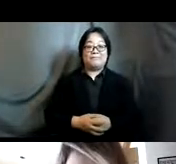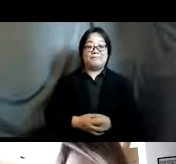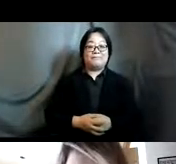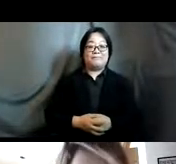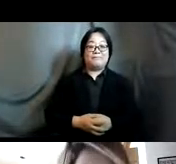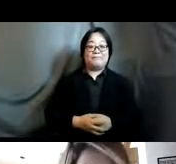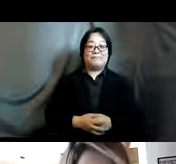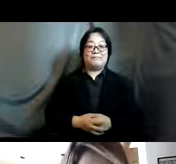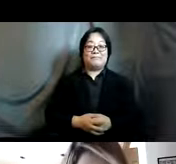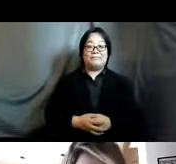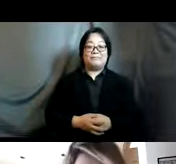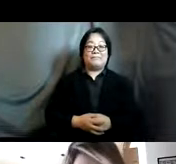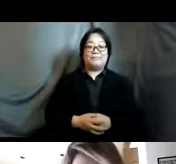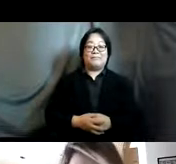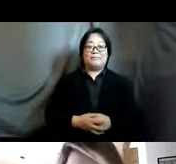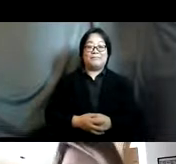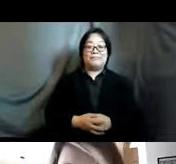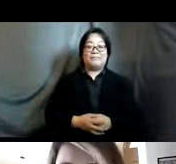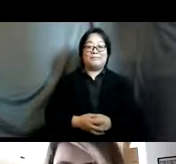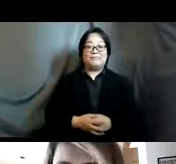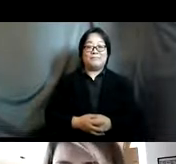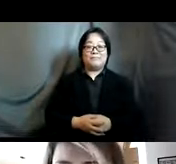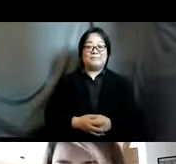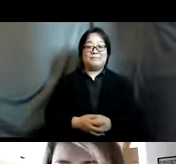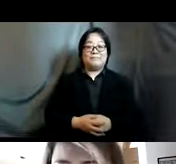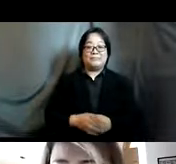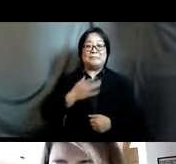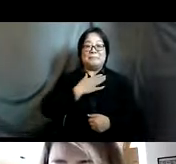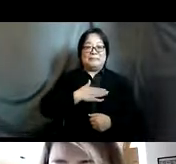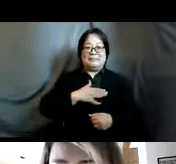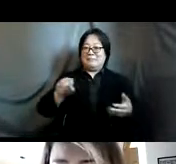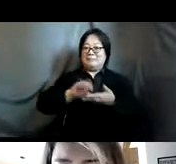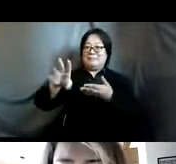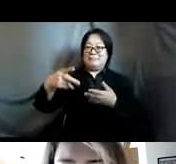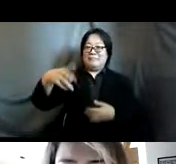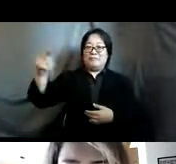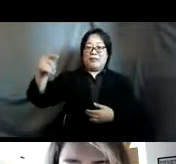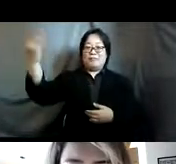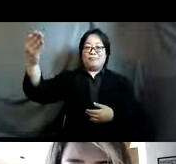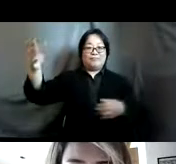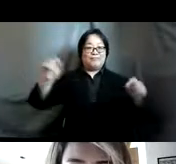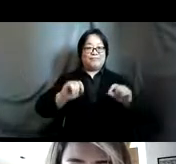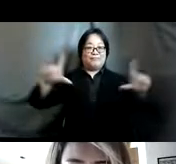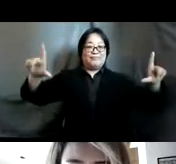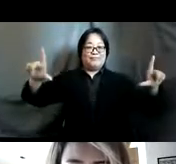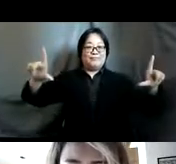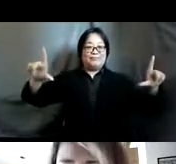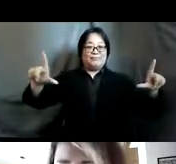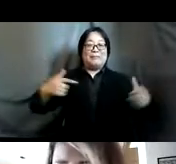yes i'm trying to do that uh sorry